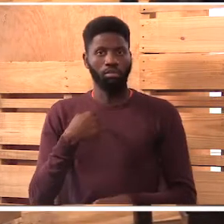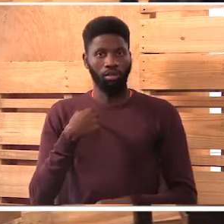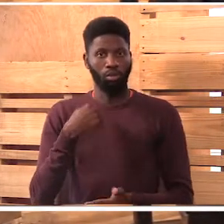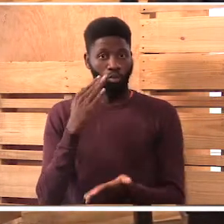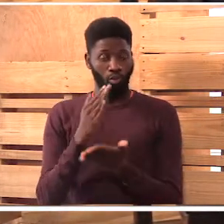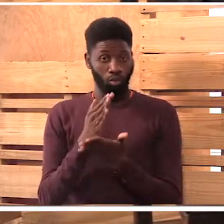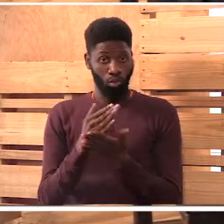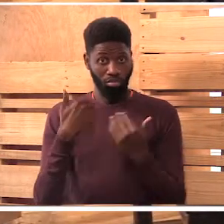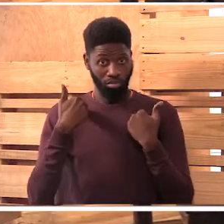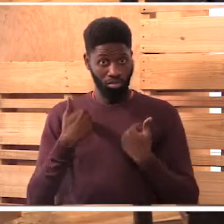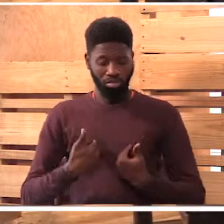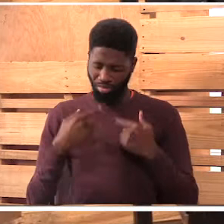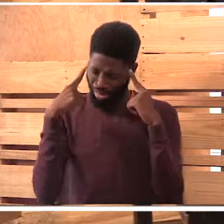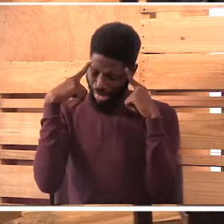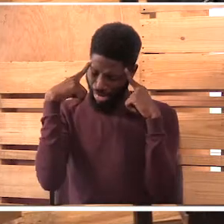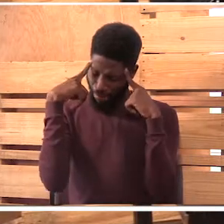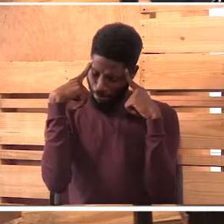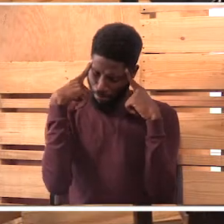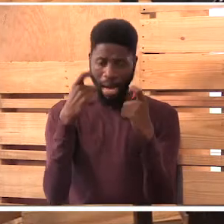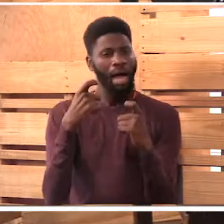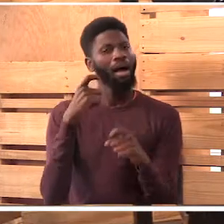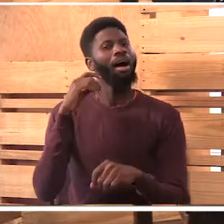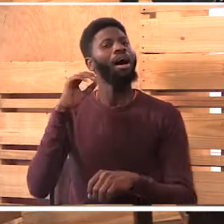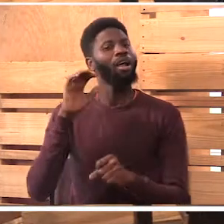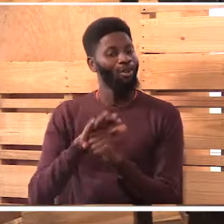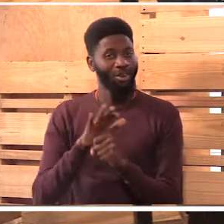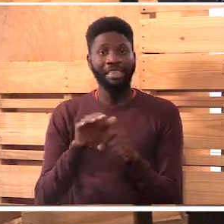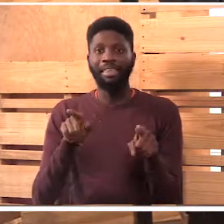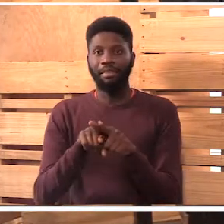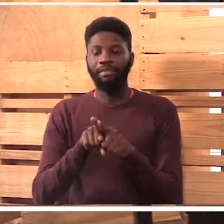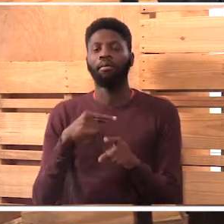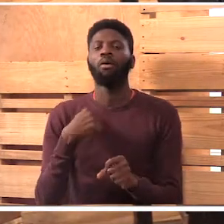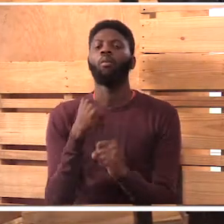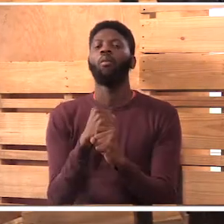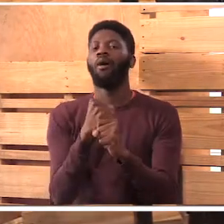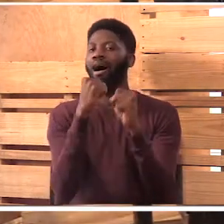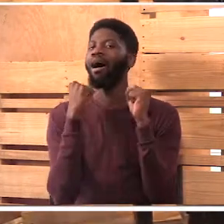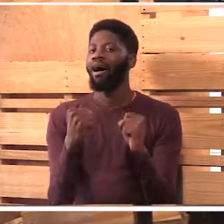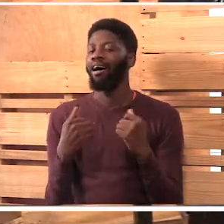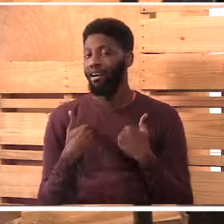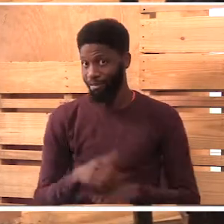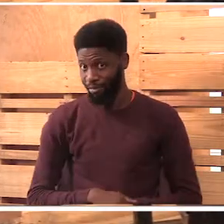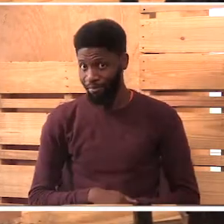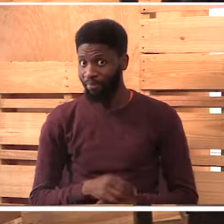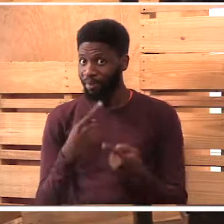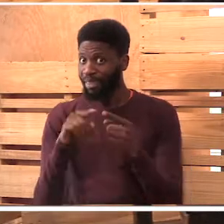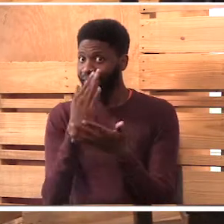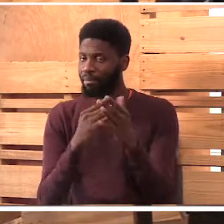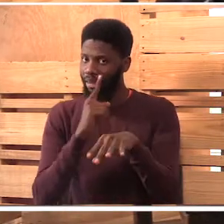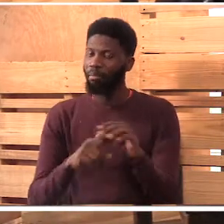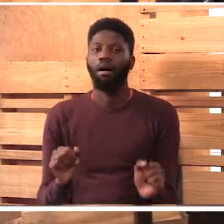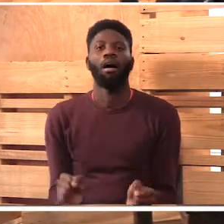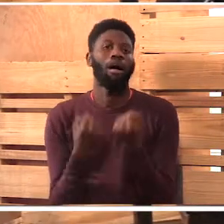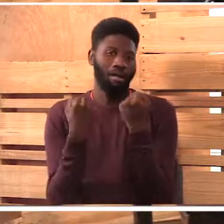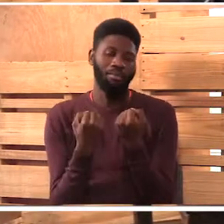I'm very naughty. At the same time, very hard working. Now, inafika pahali, najikuta